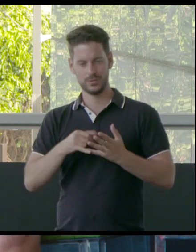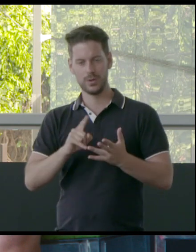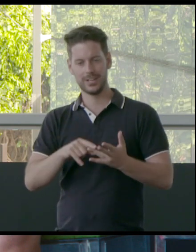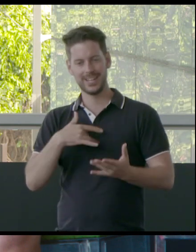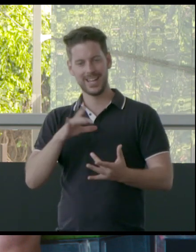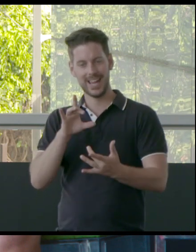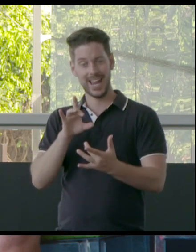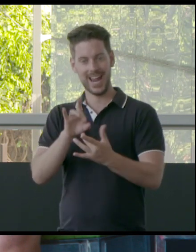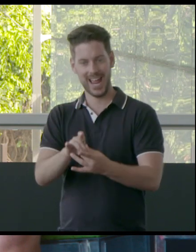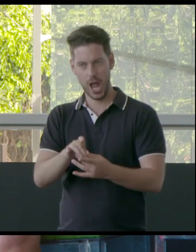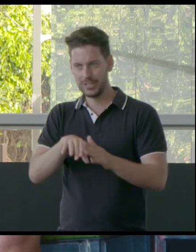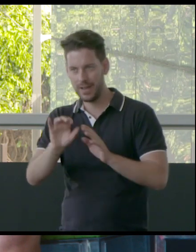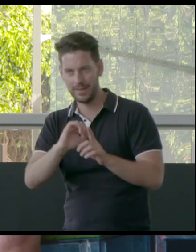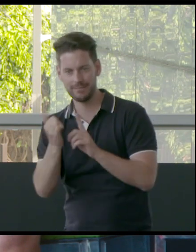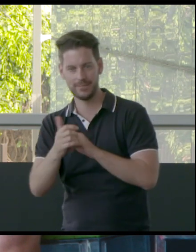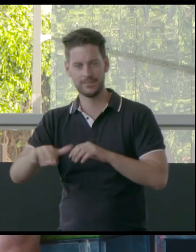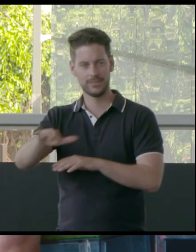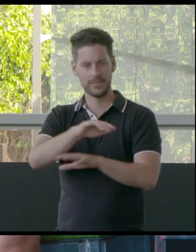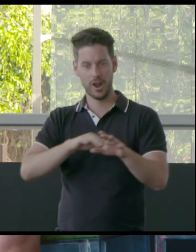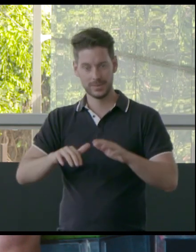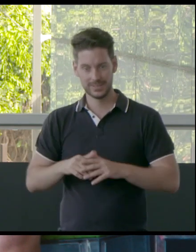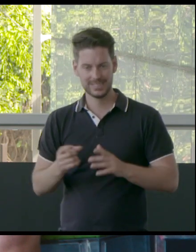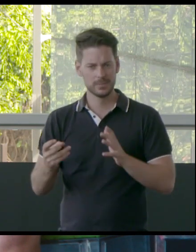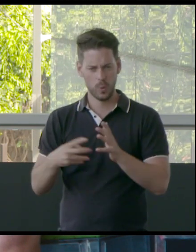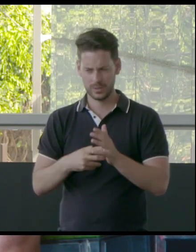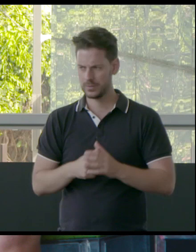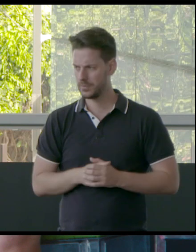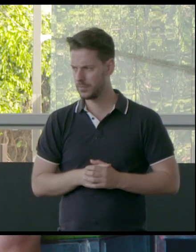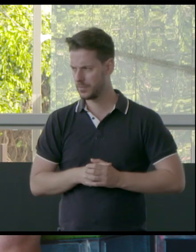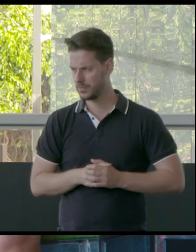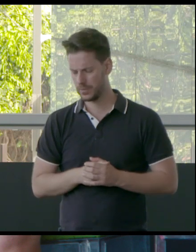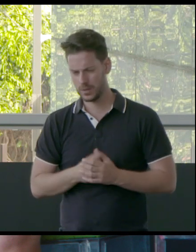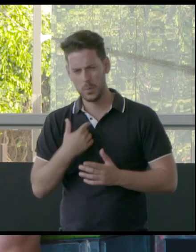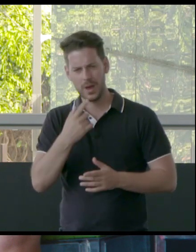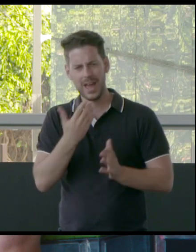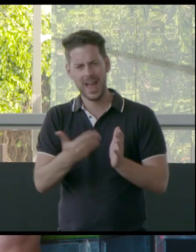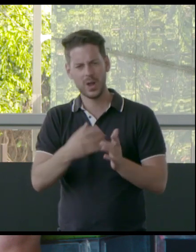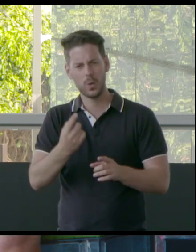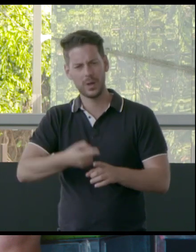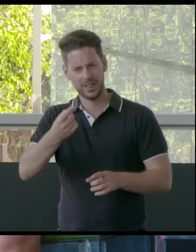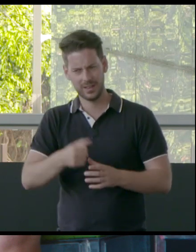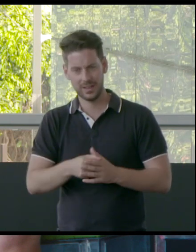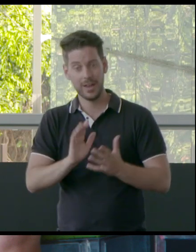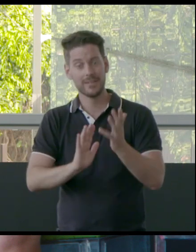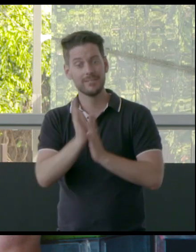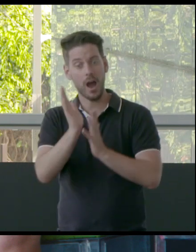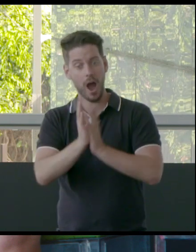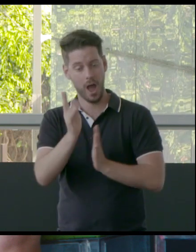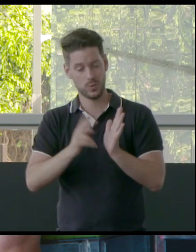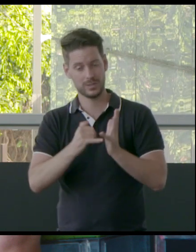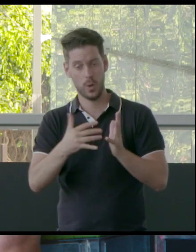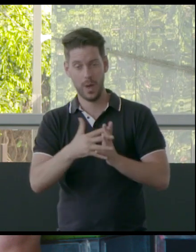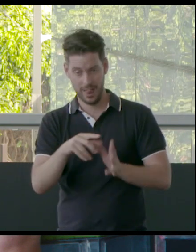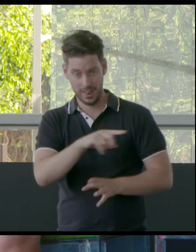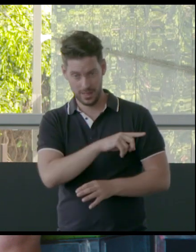in that environment is really important. And I just wanted to say really quickly that where the fires are burning in New South